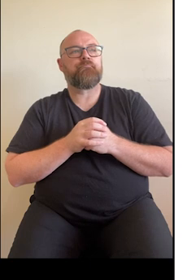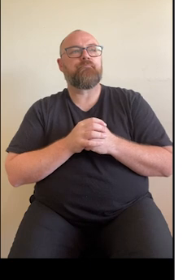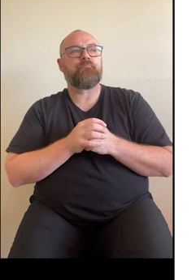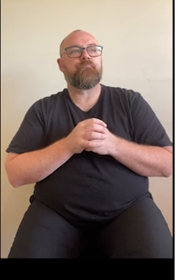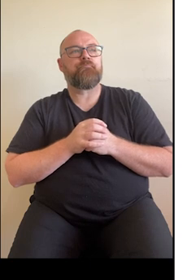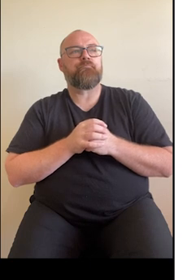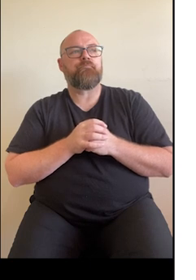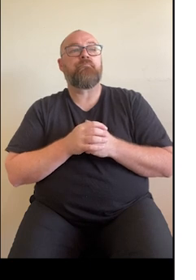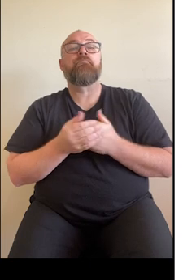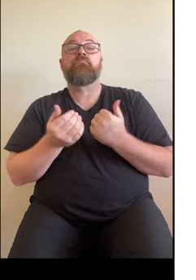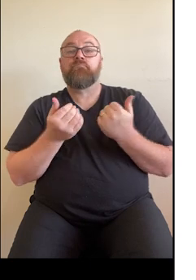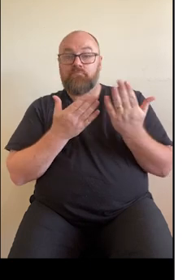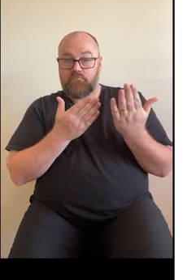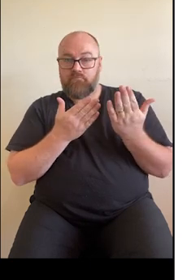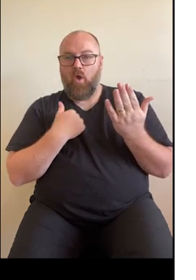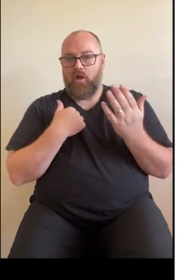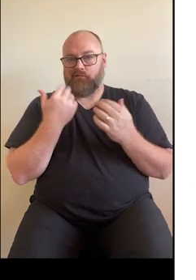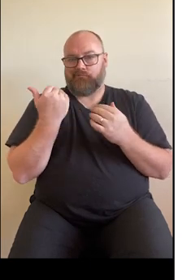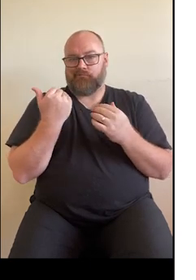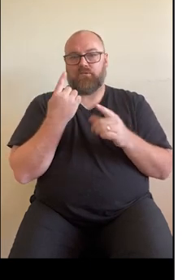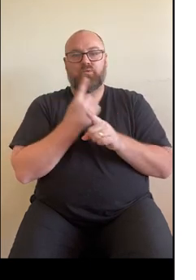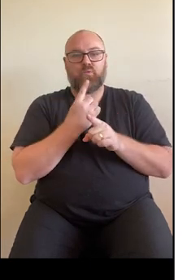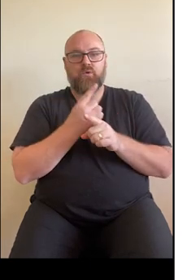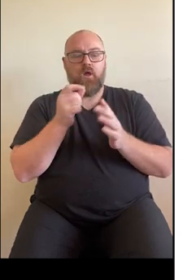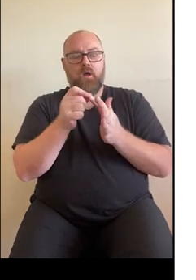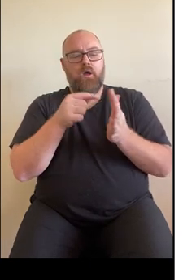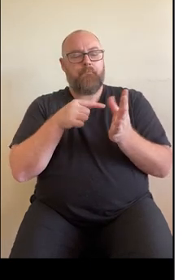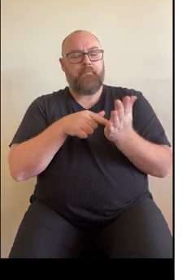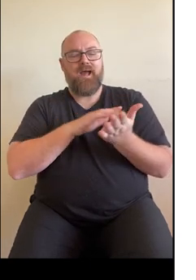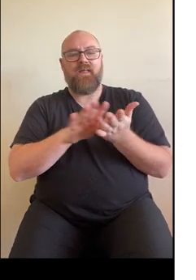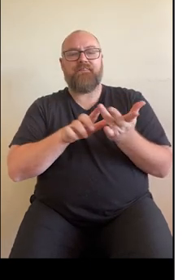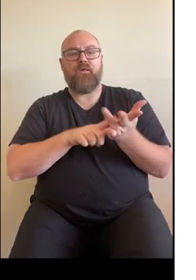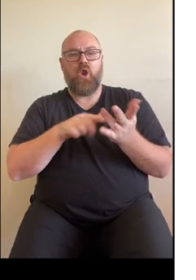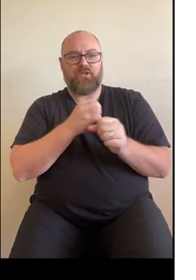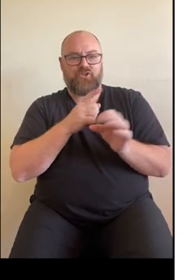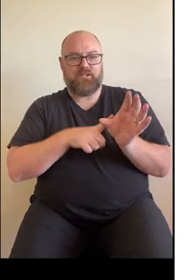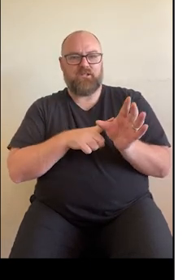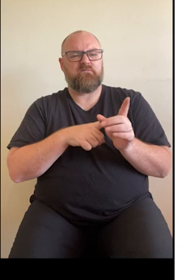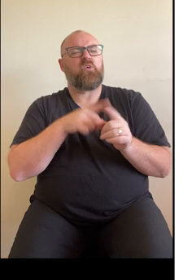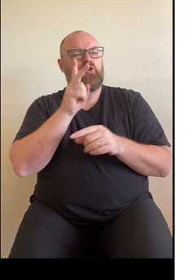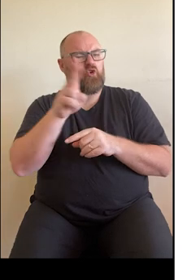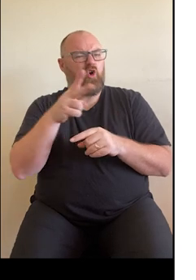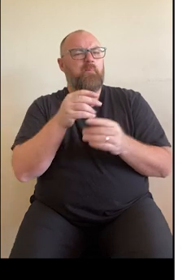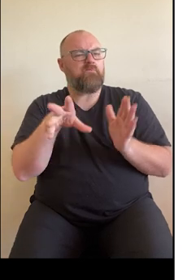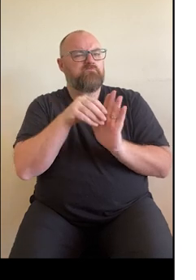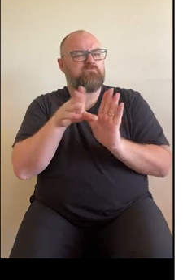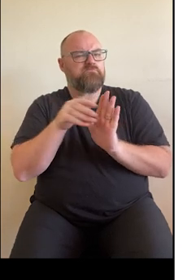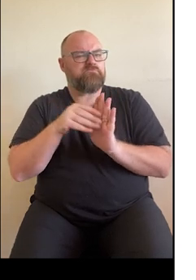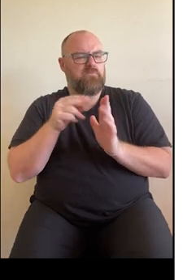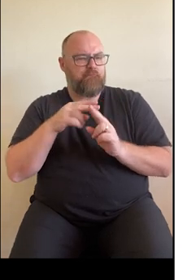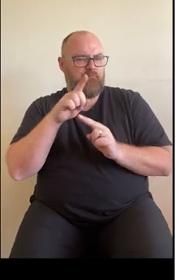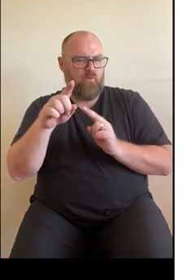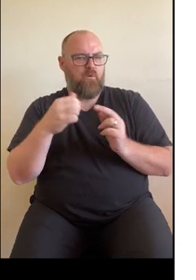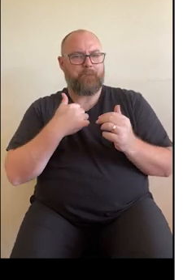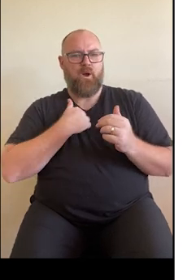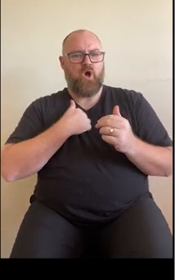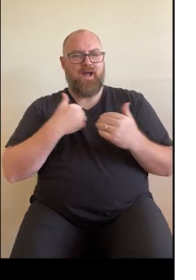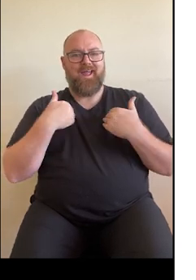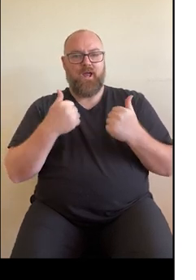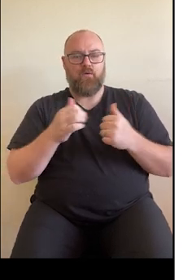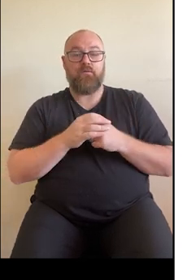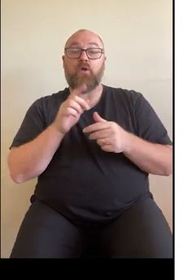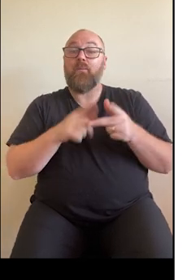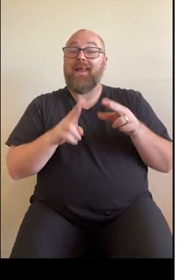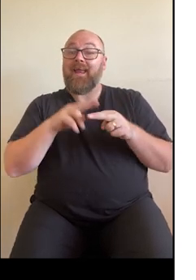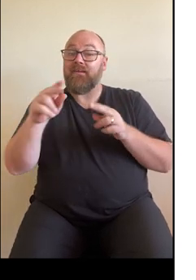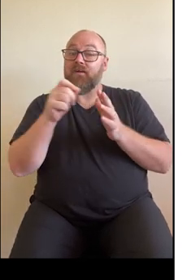So as I mentioned a moment ago, pathology reports are the most commonly viewed document in My Health Record. So if your doctor gives you